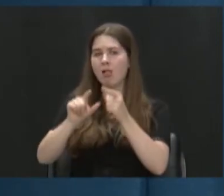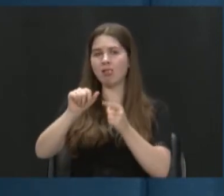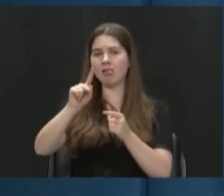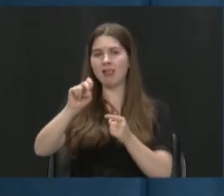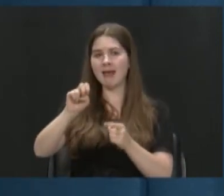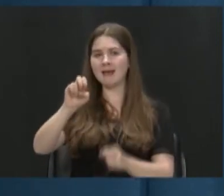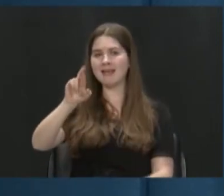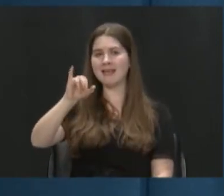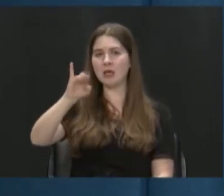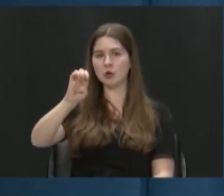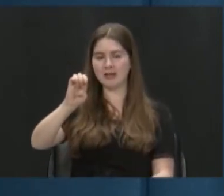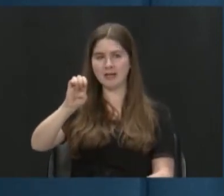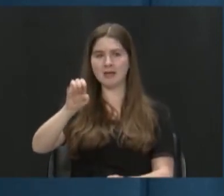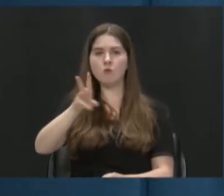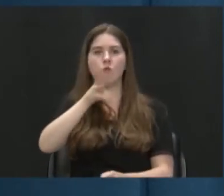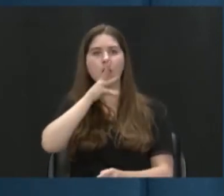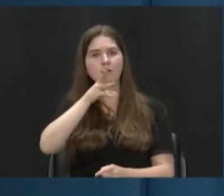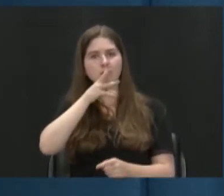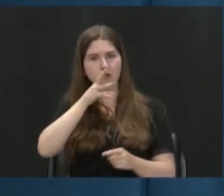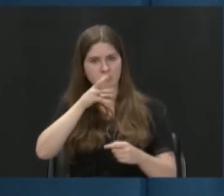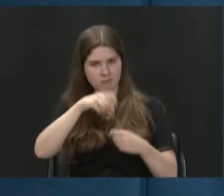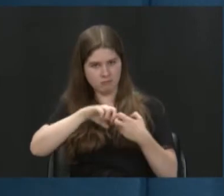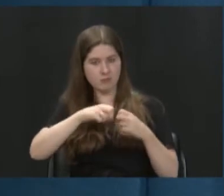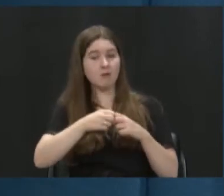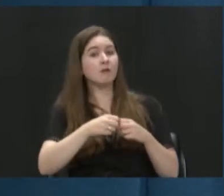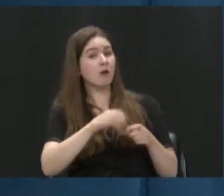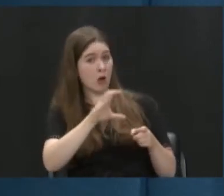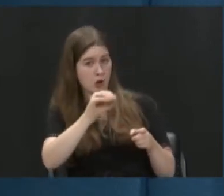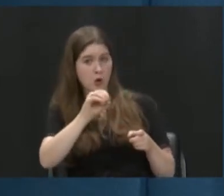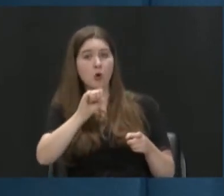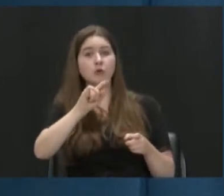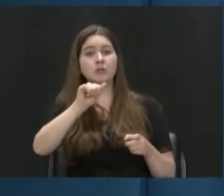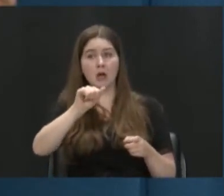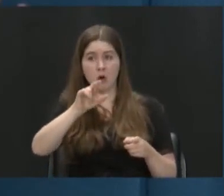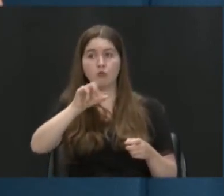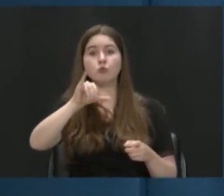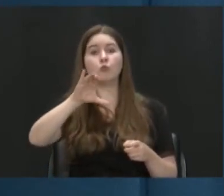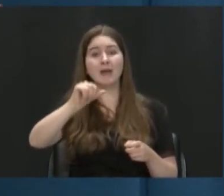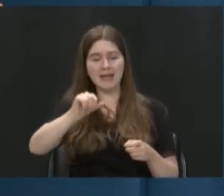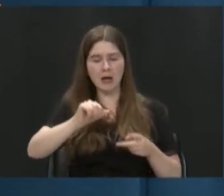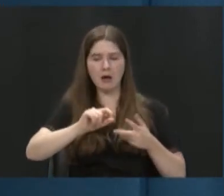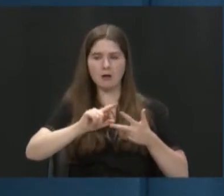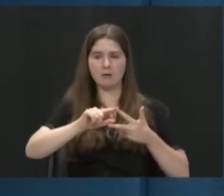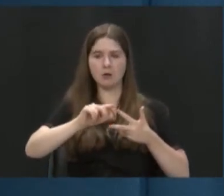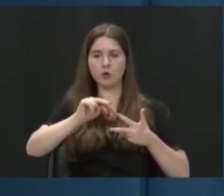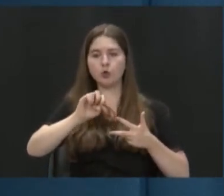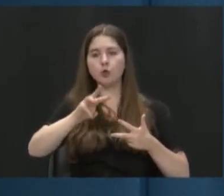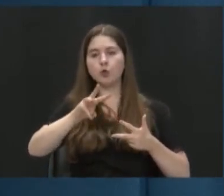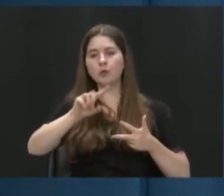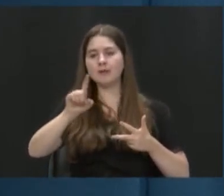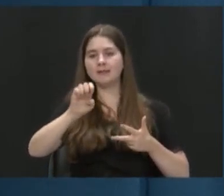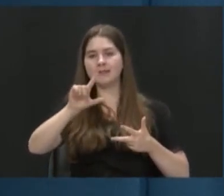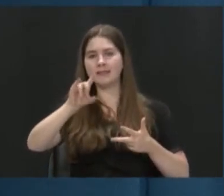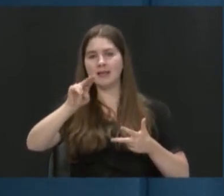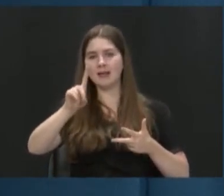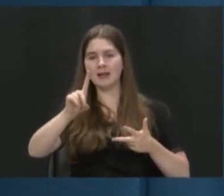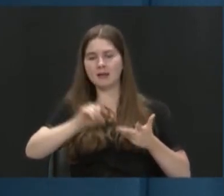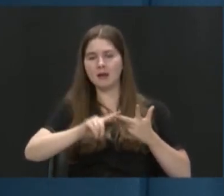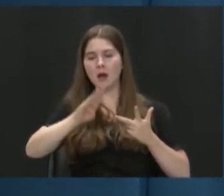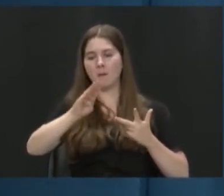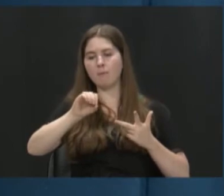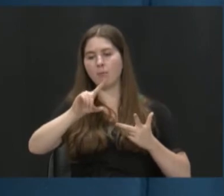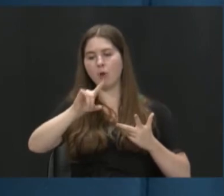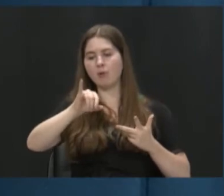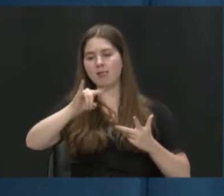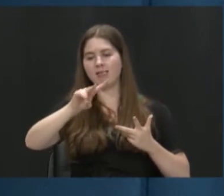water crisis. We've seen it in the... Costa approaches. Costa Rica, New Zealand, Bolivia. So there are examples of that. And I